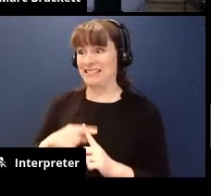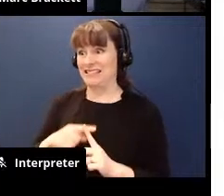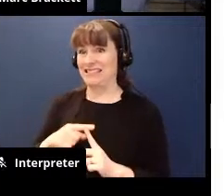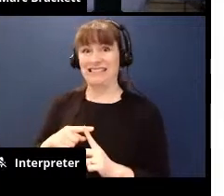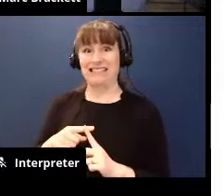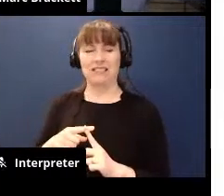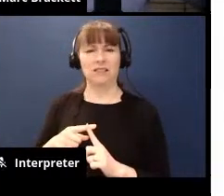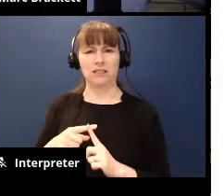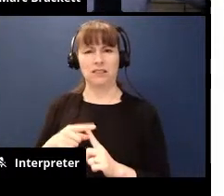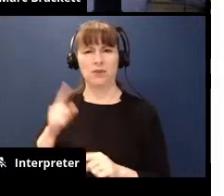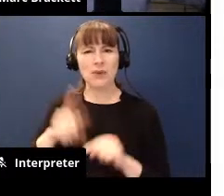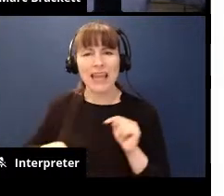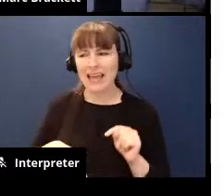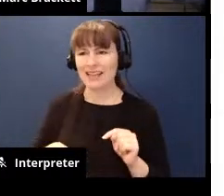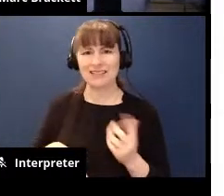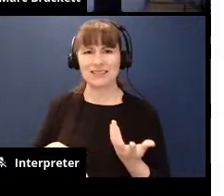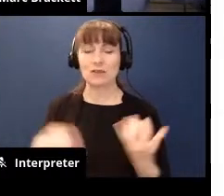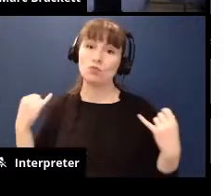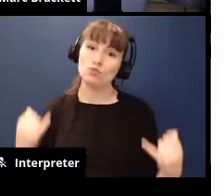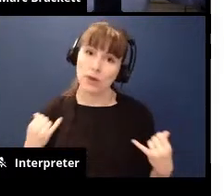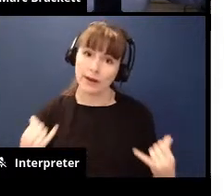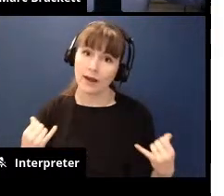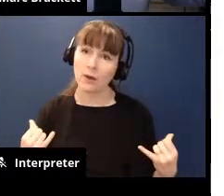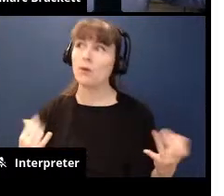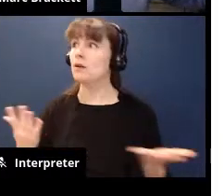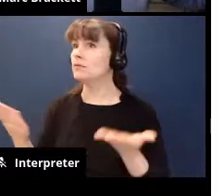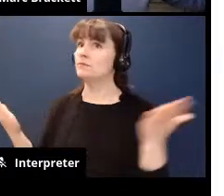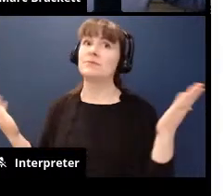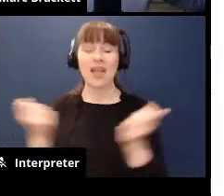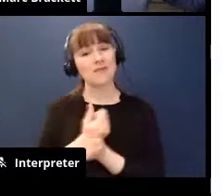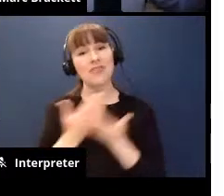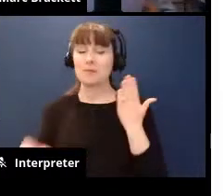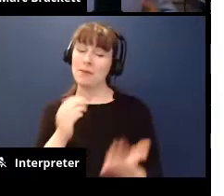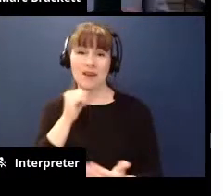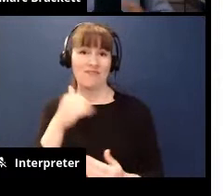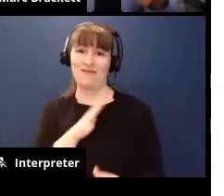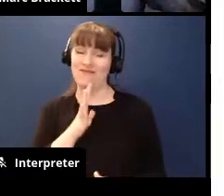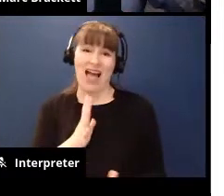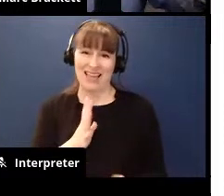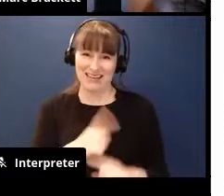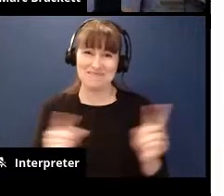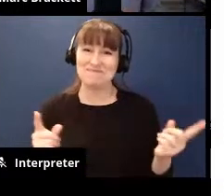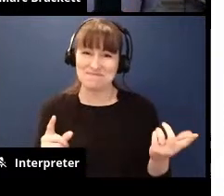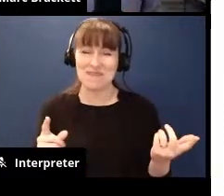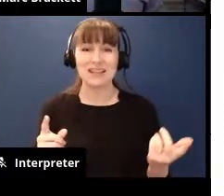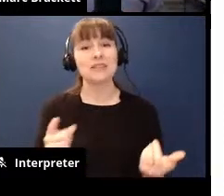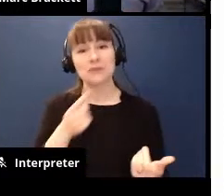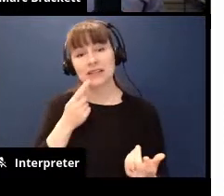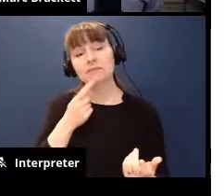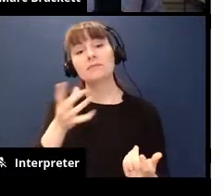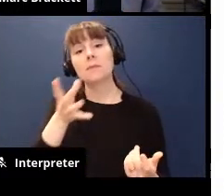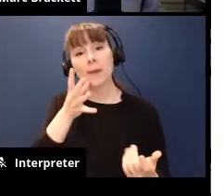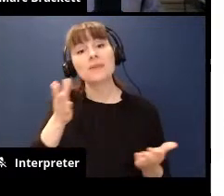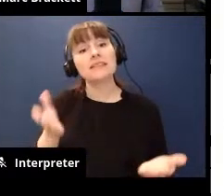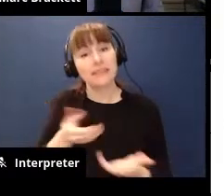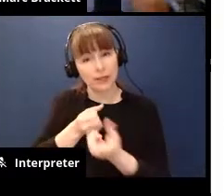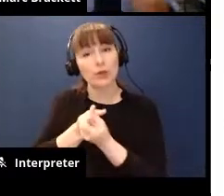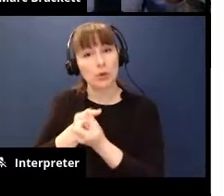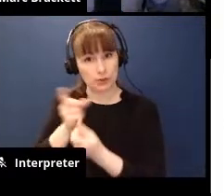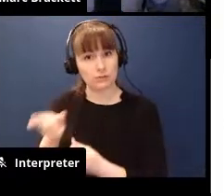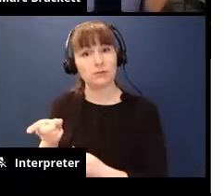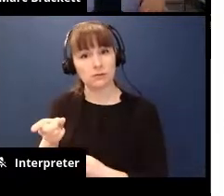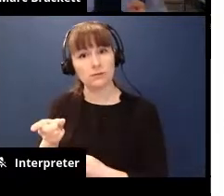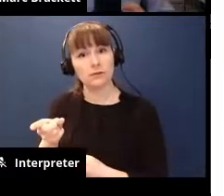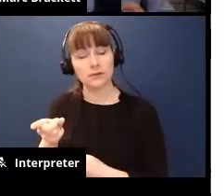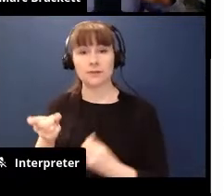you can't say that like right now like everything might not be fine but what you can say is mommy's here for you right we're